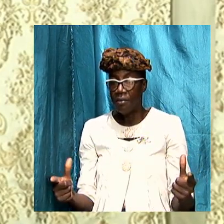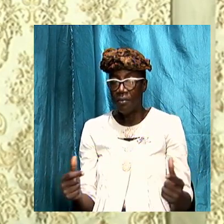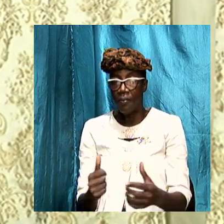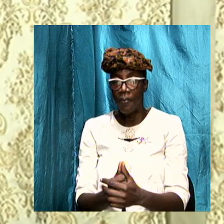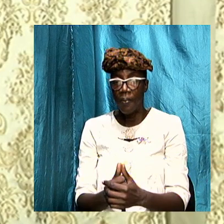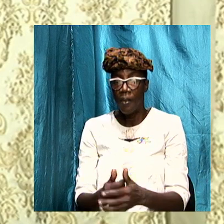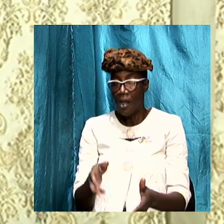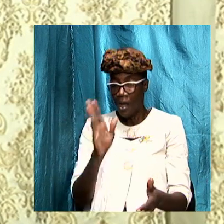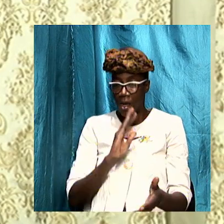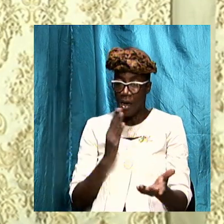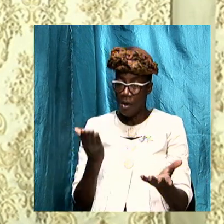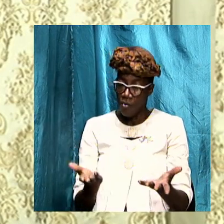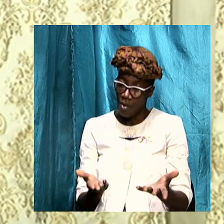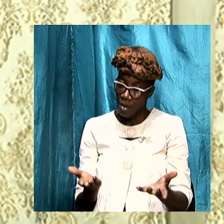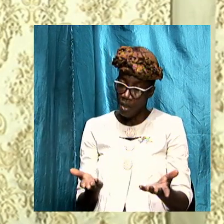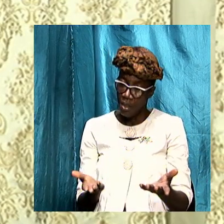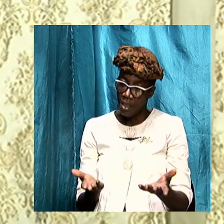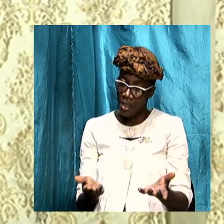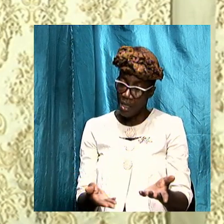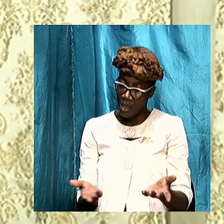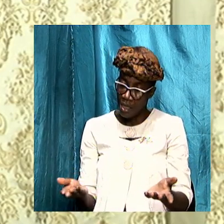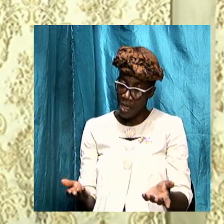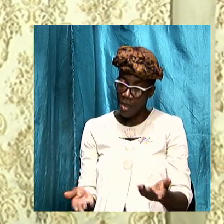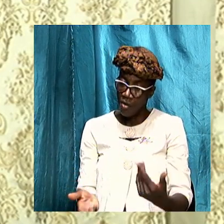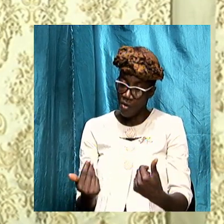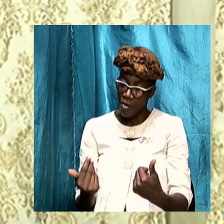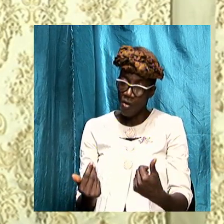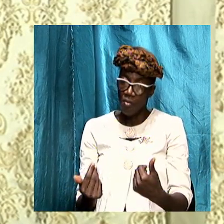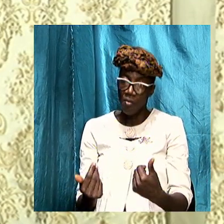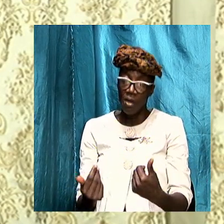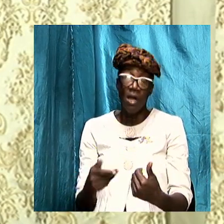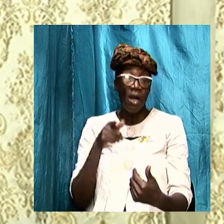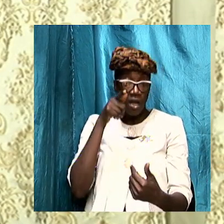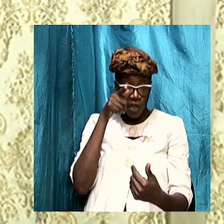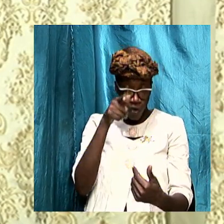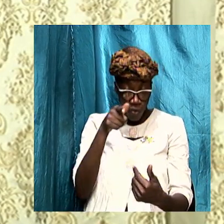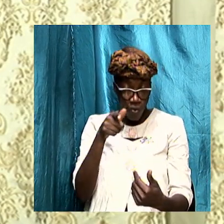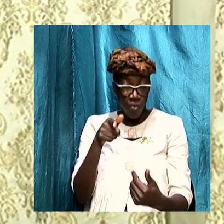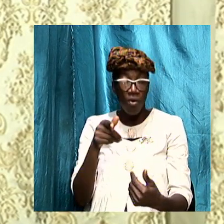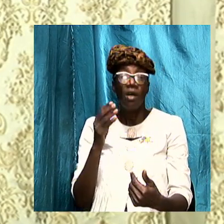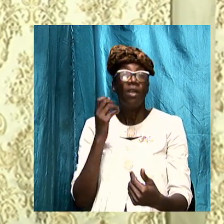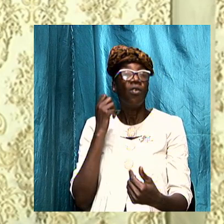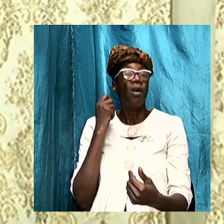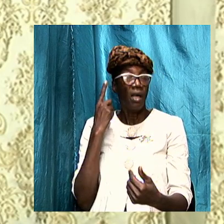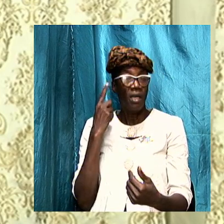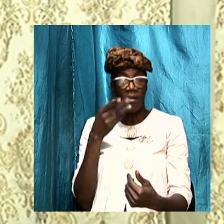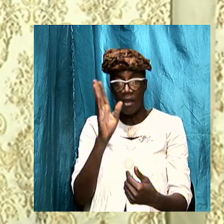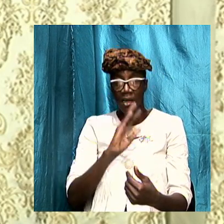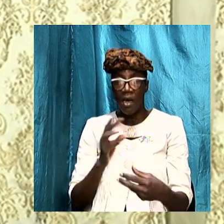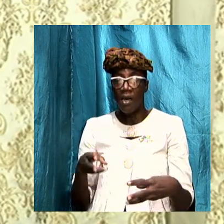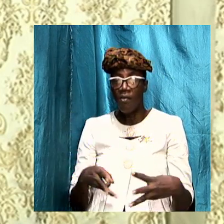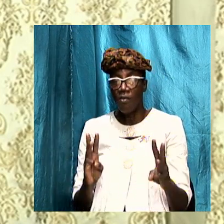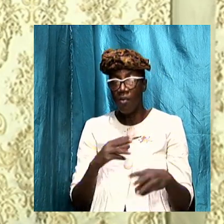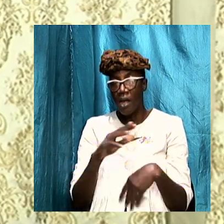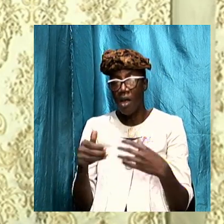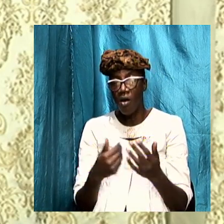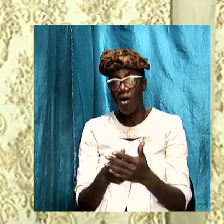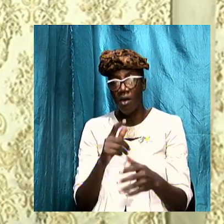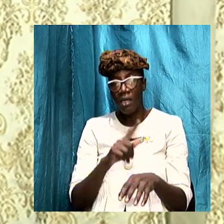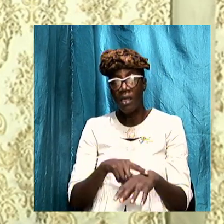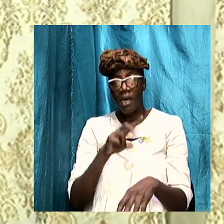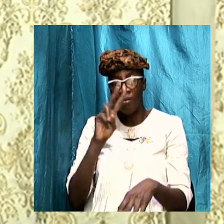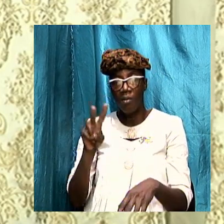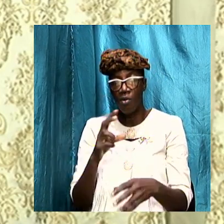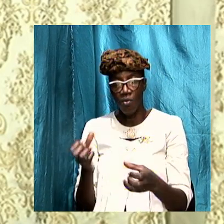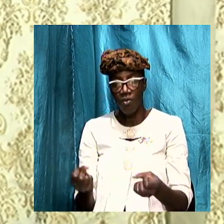so God wanted the thing to come across so that we understand it and God has a way all the time he used